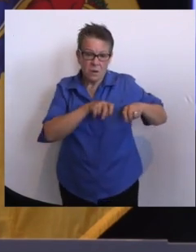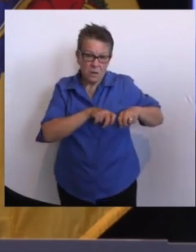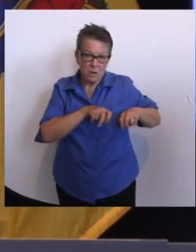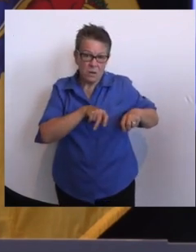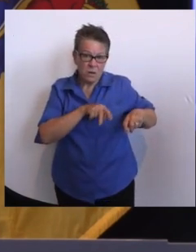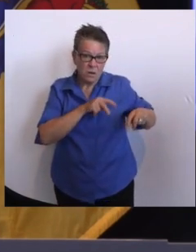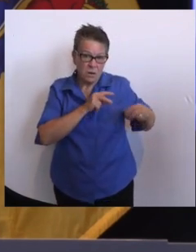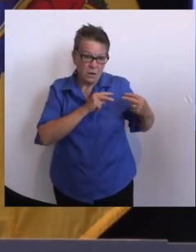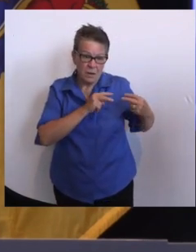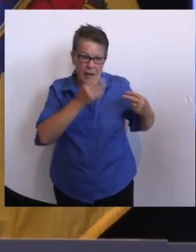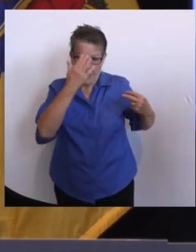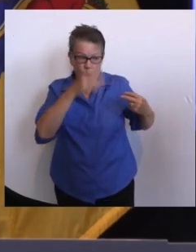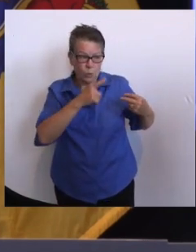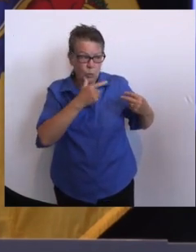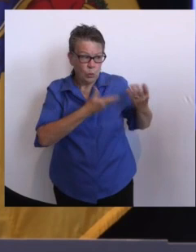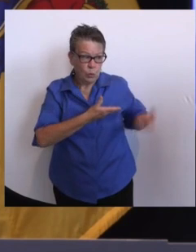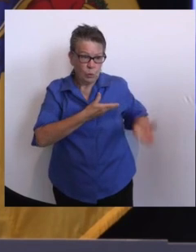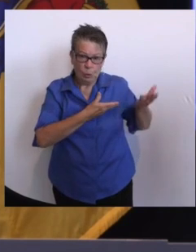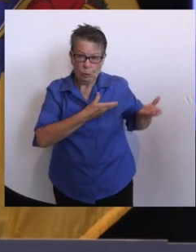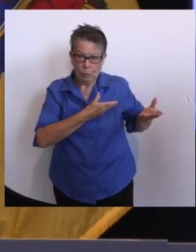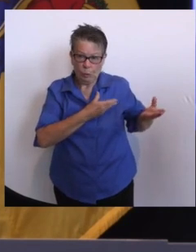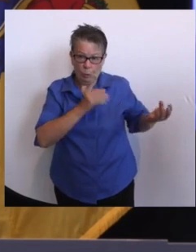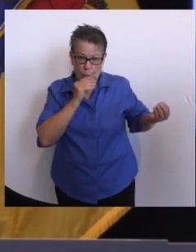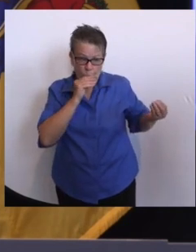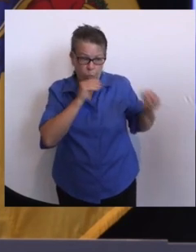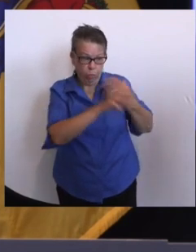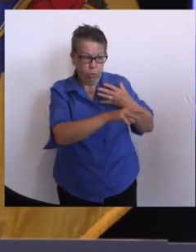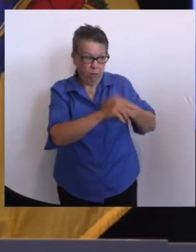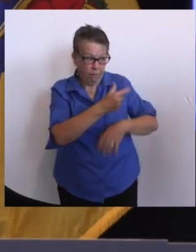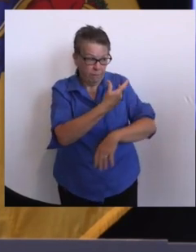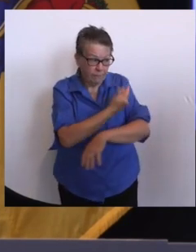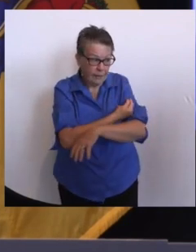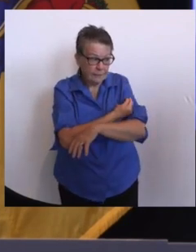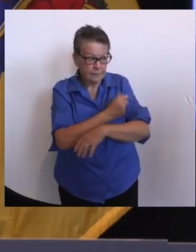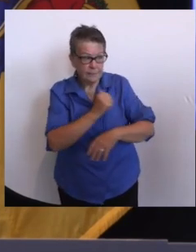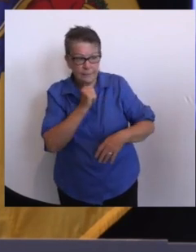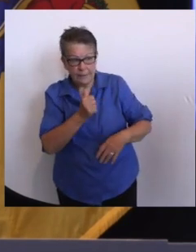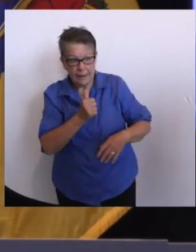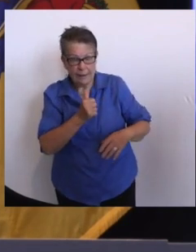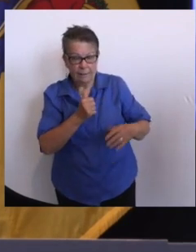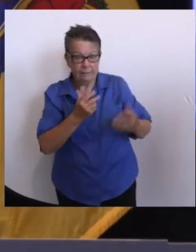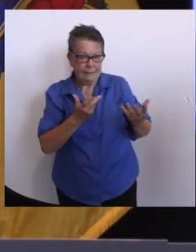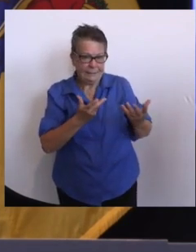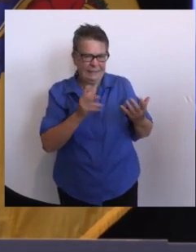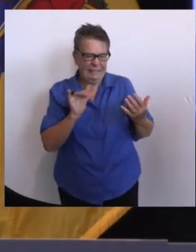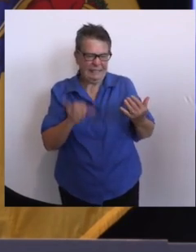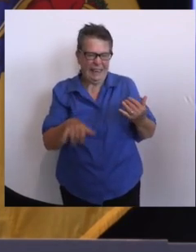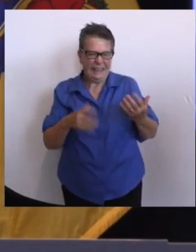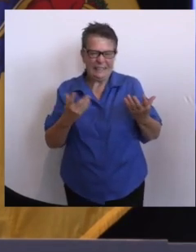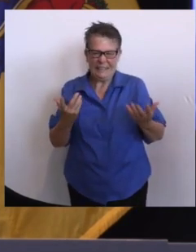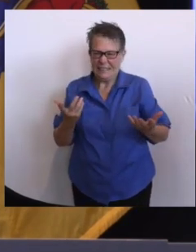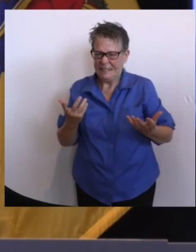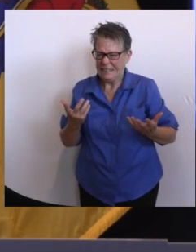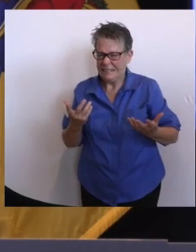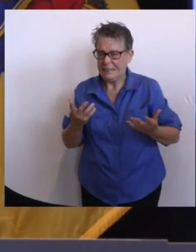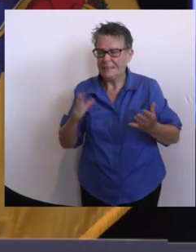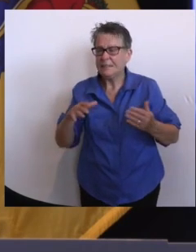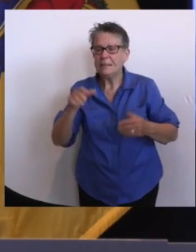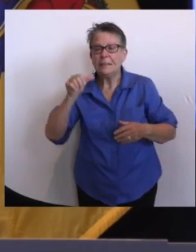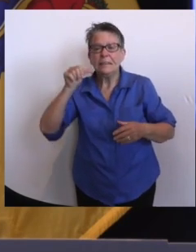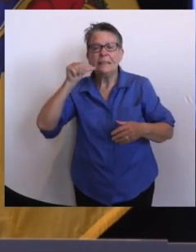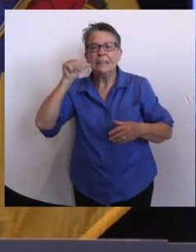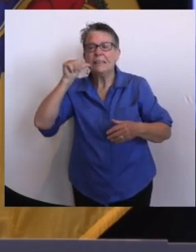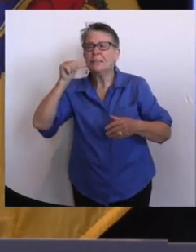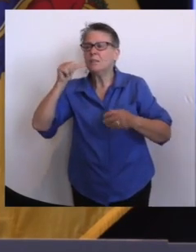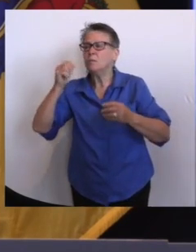he or she is vaccinated in your close proximity. Thankfully, yesterday was a beautiful day and a little bit of breeze in the air,